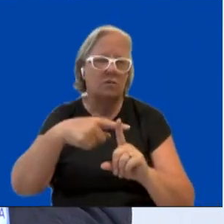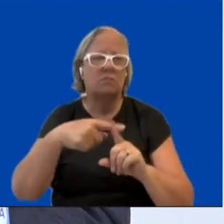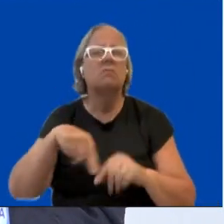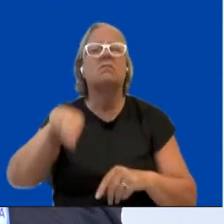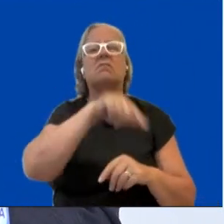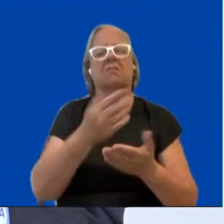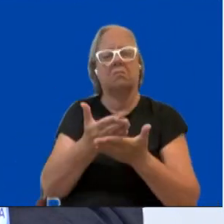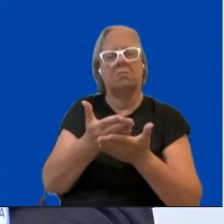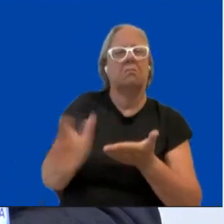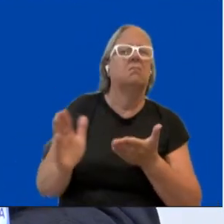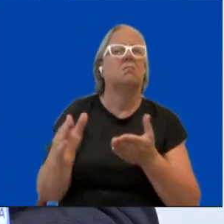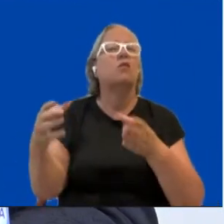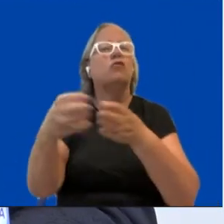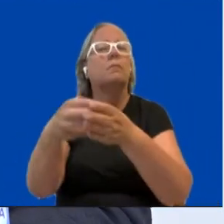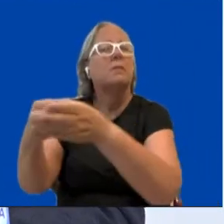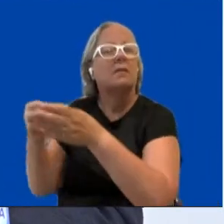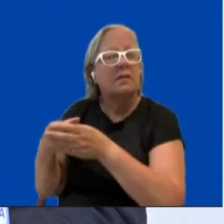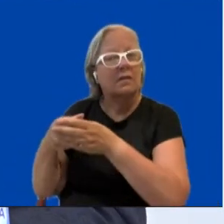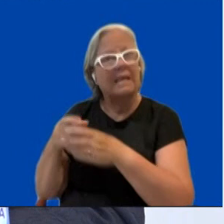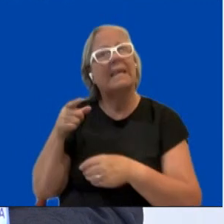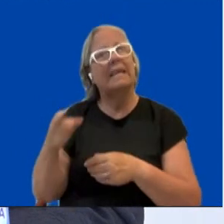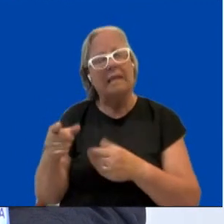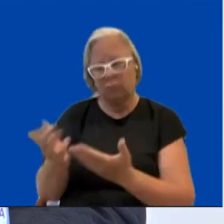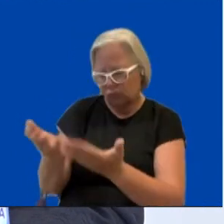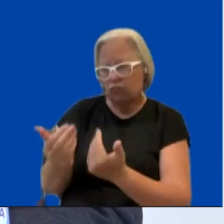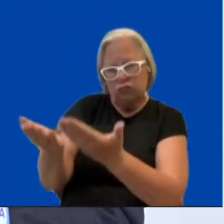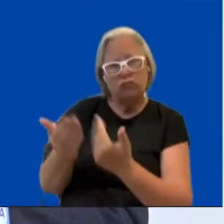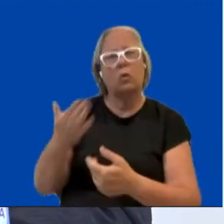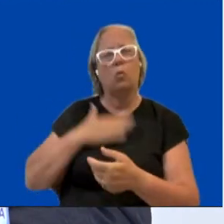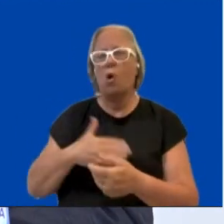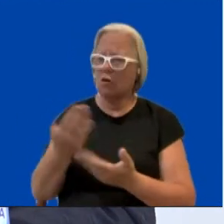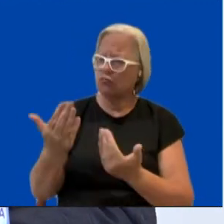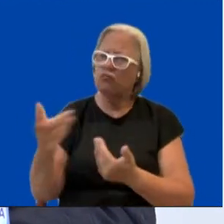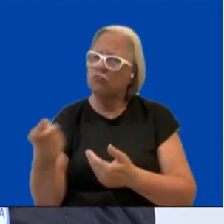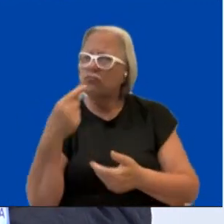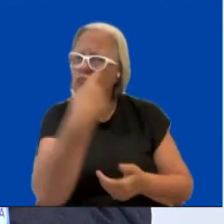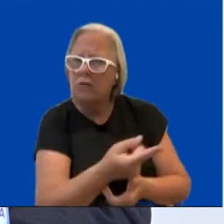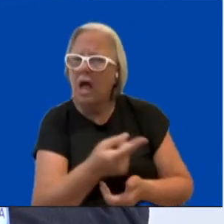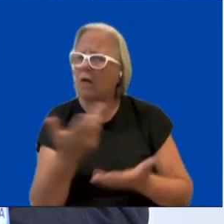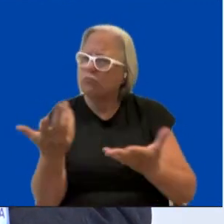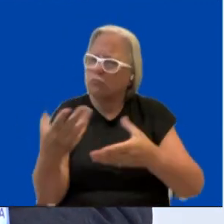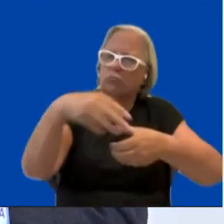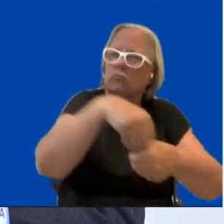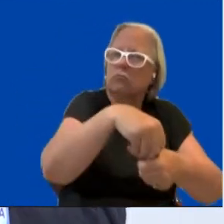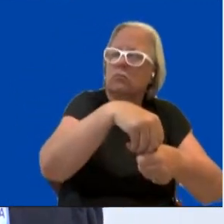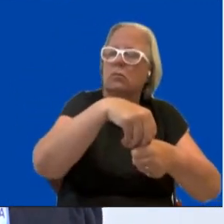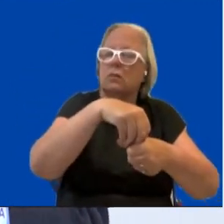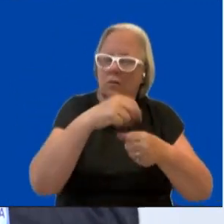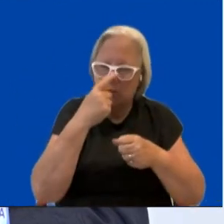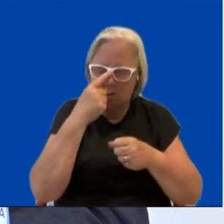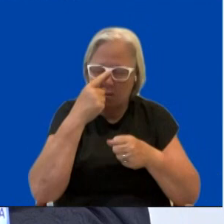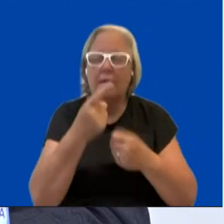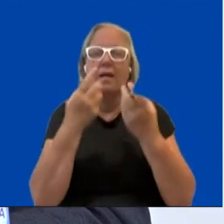actually heard and are actually part of the conversation. Because one of the other issues that we're seeing is that a lot of the new changes that are being implemented to try to